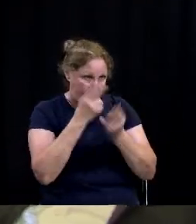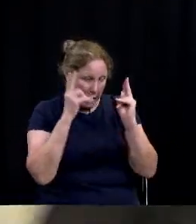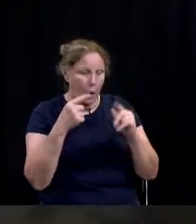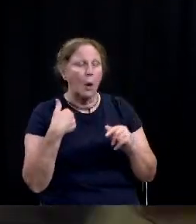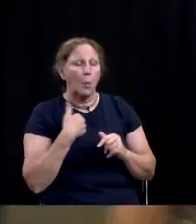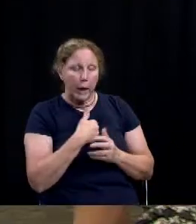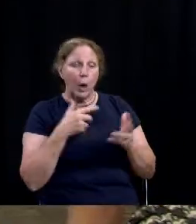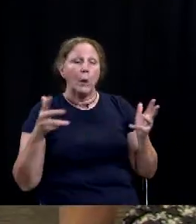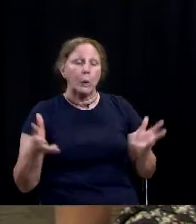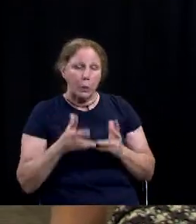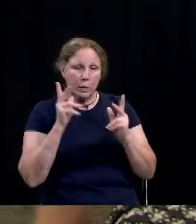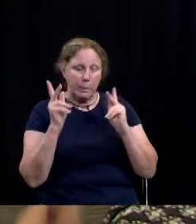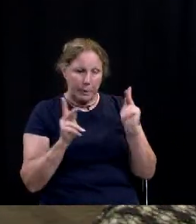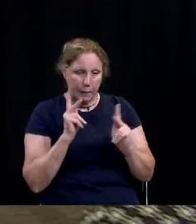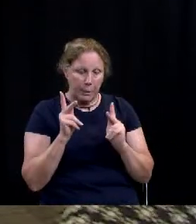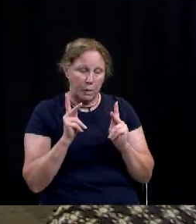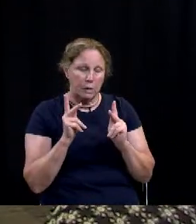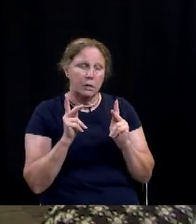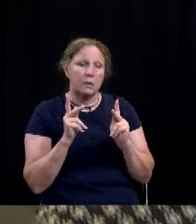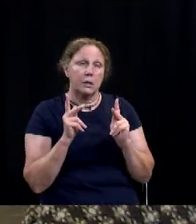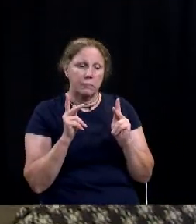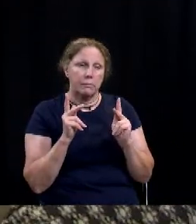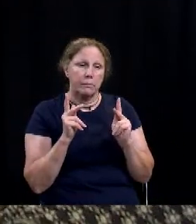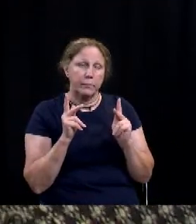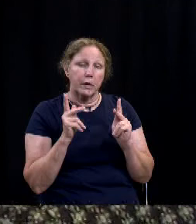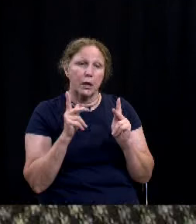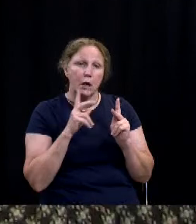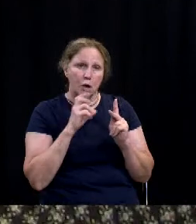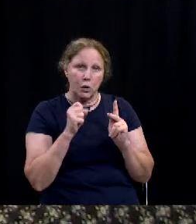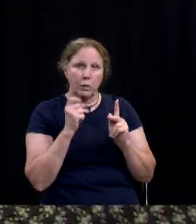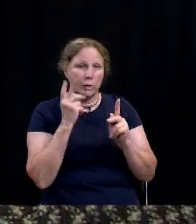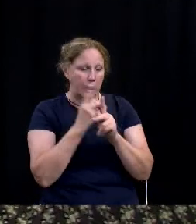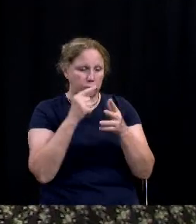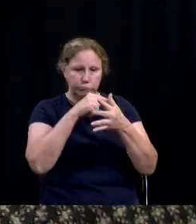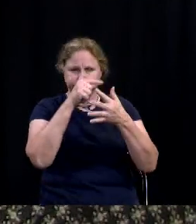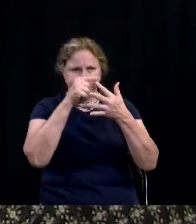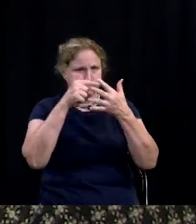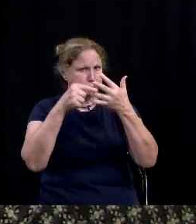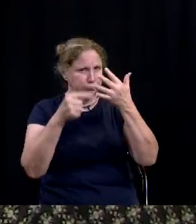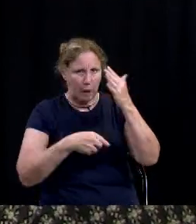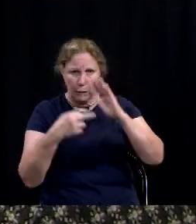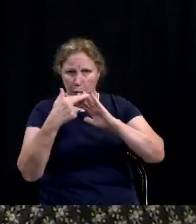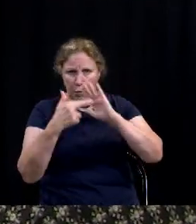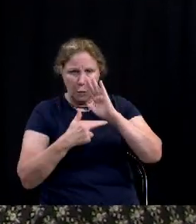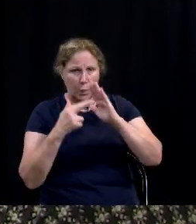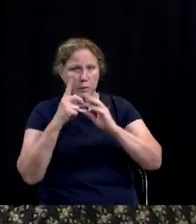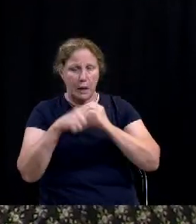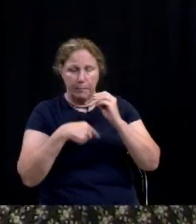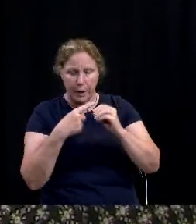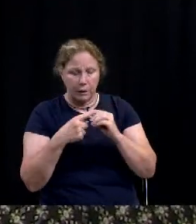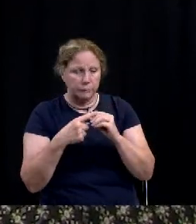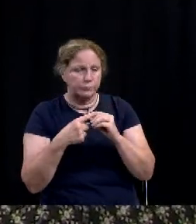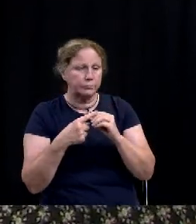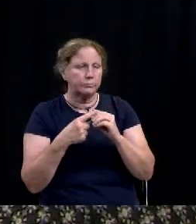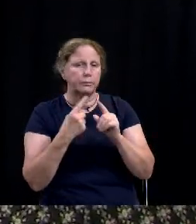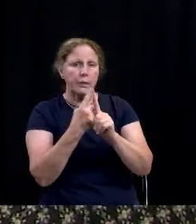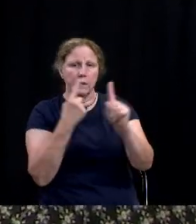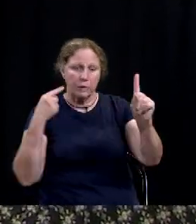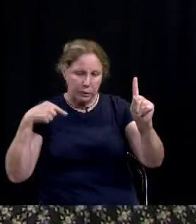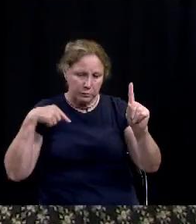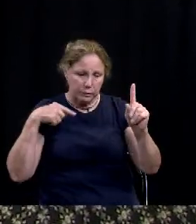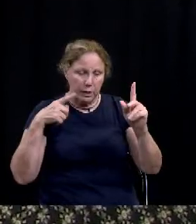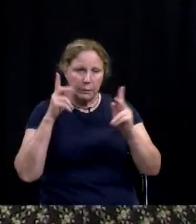encouraging individuals to um practice all the appropriate safety protocols in regards to um how